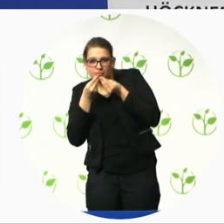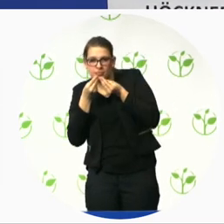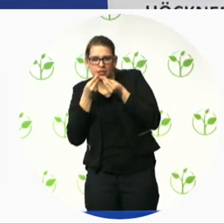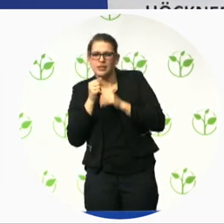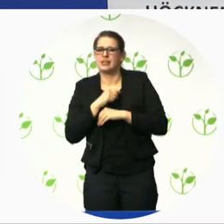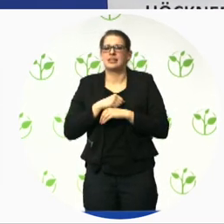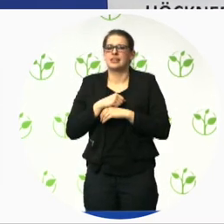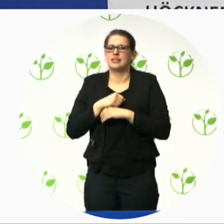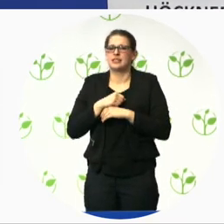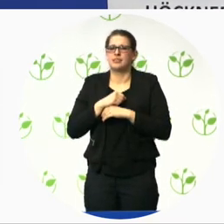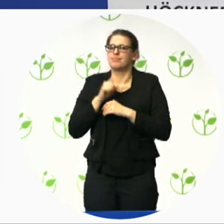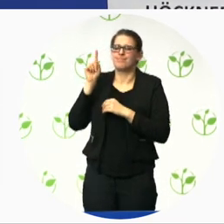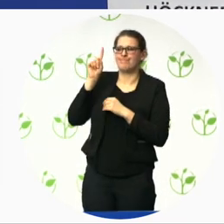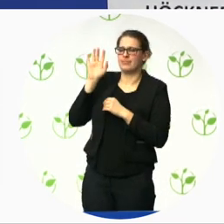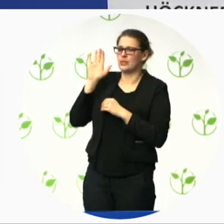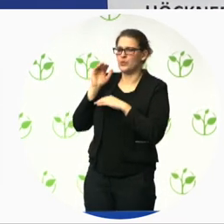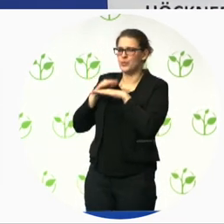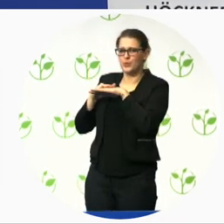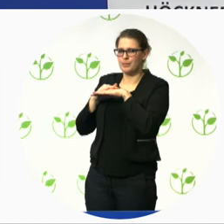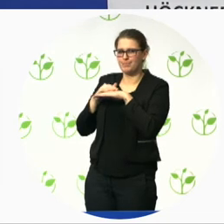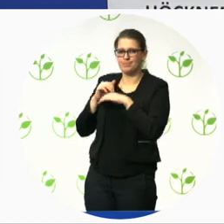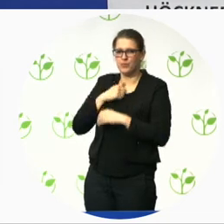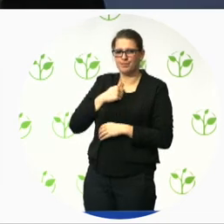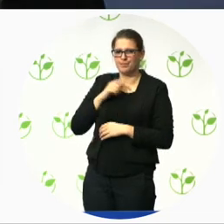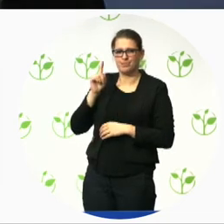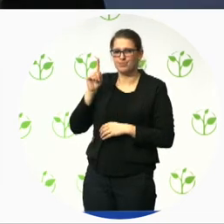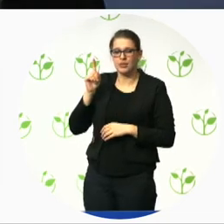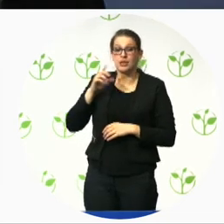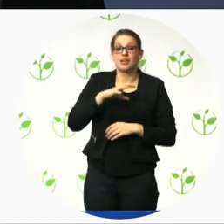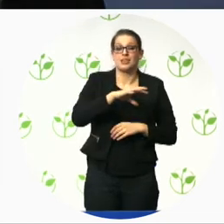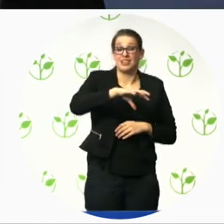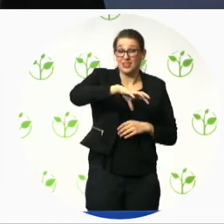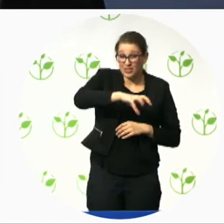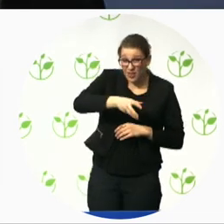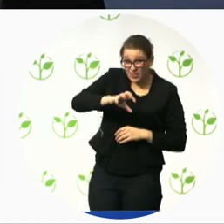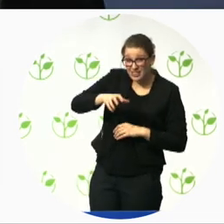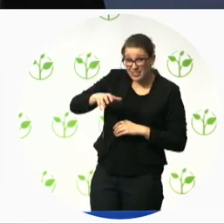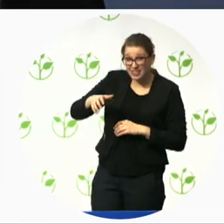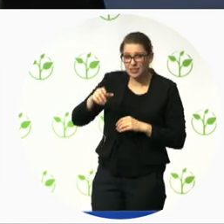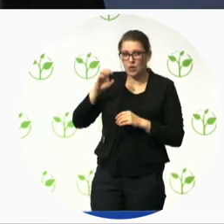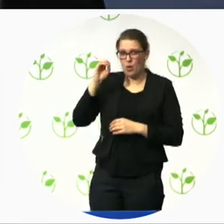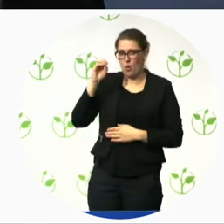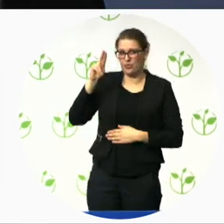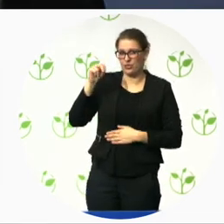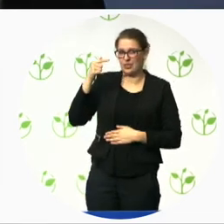on the province like the Ontario accessibility of Ontario with disabilities act